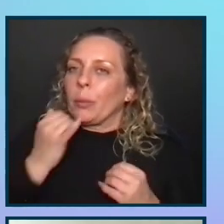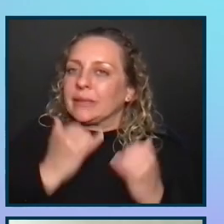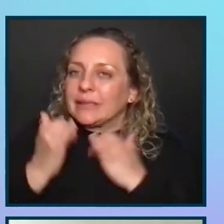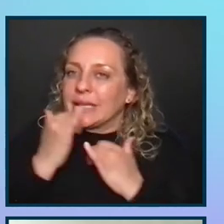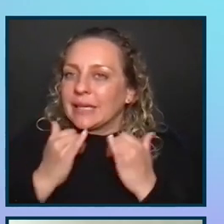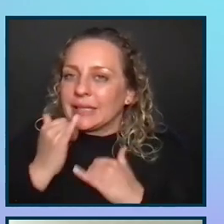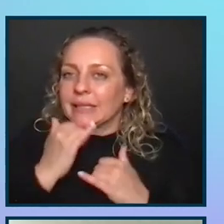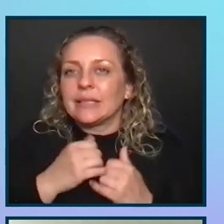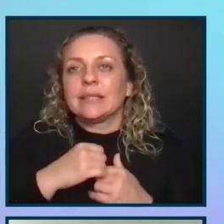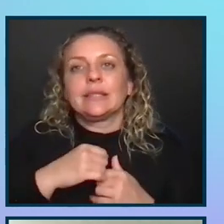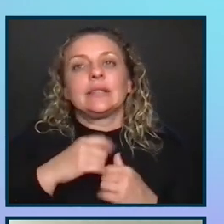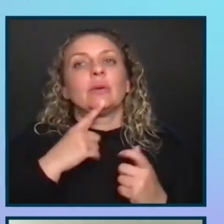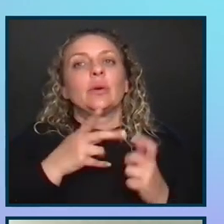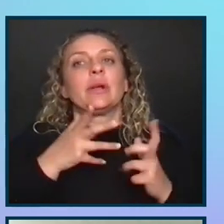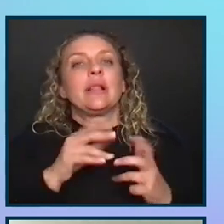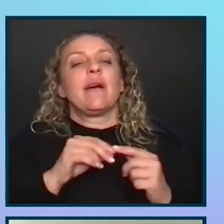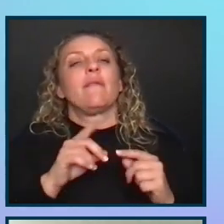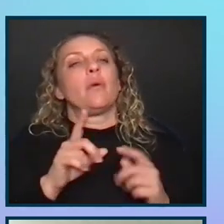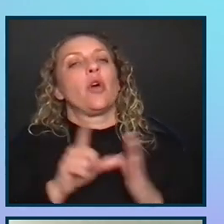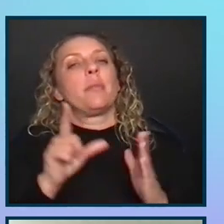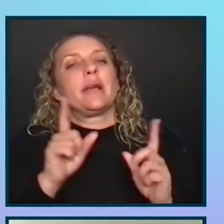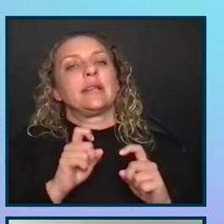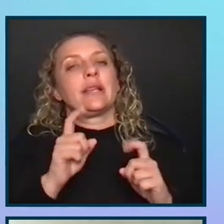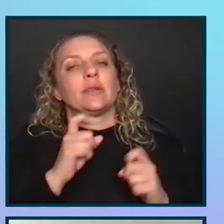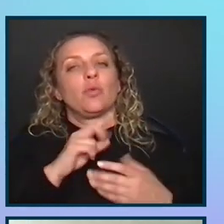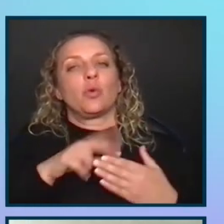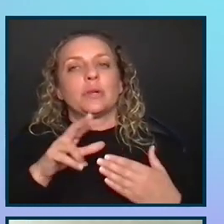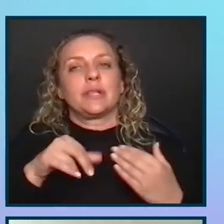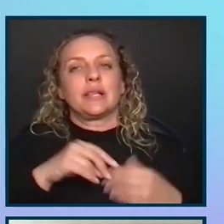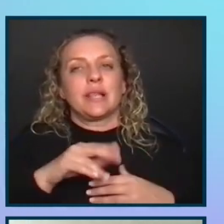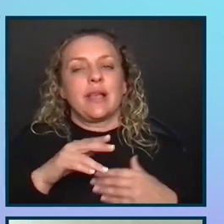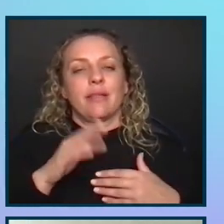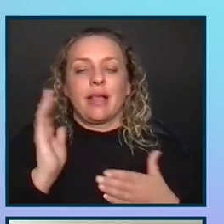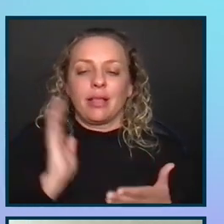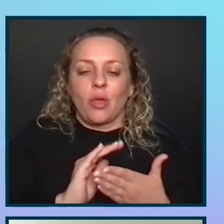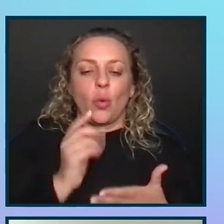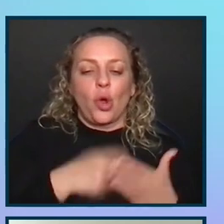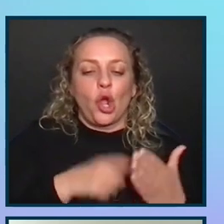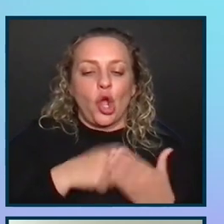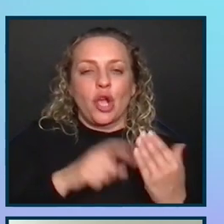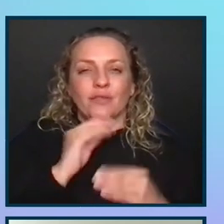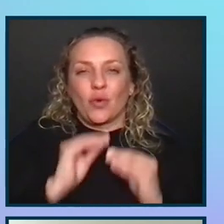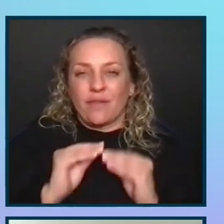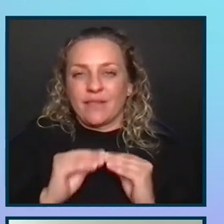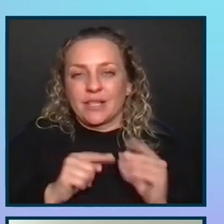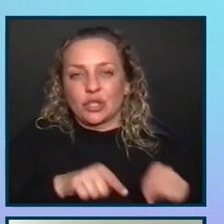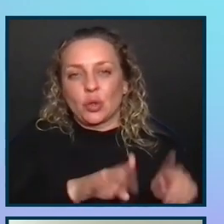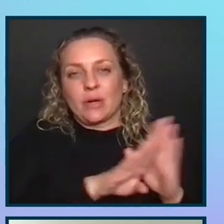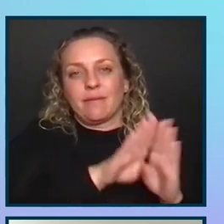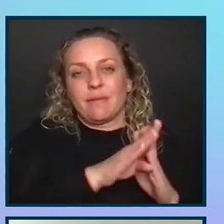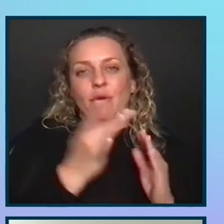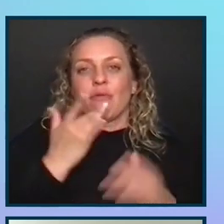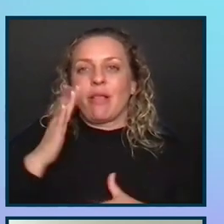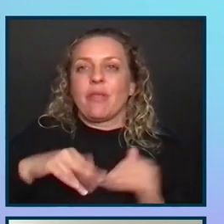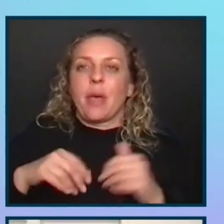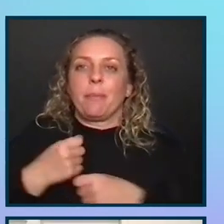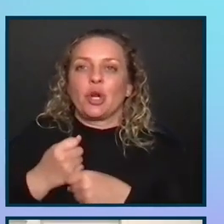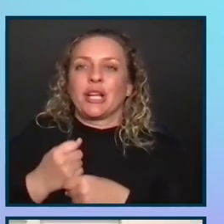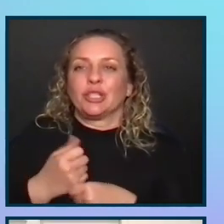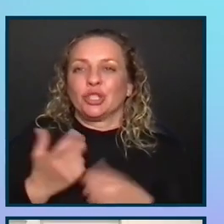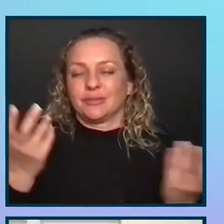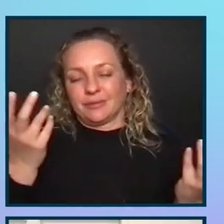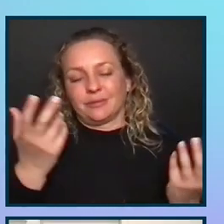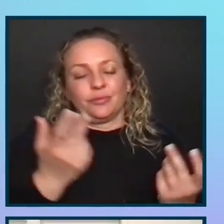shifting left with automated testing, it'll result in the lower cost of implementing fixes during development rather than in production. Yeah,